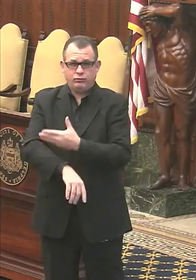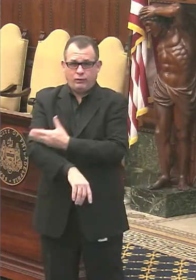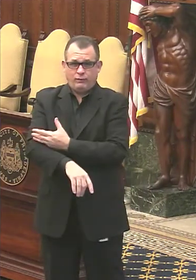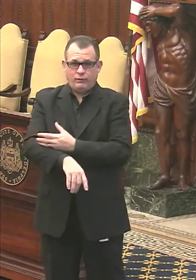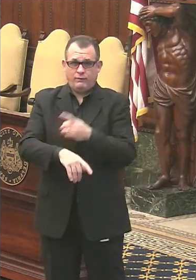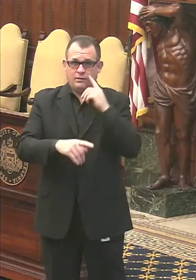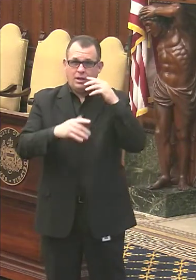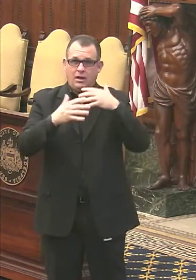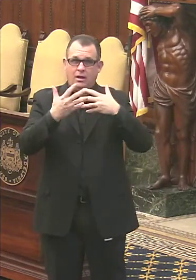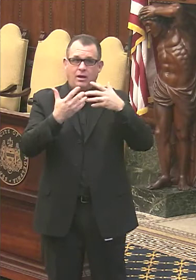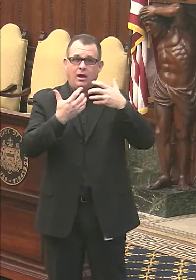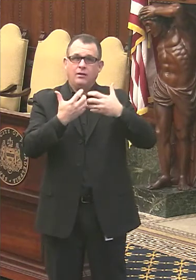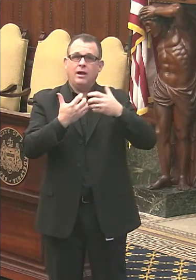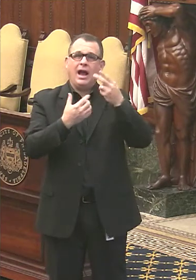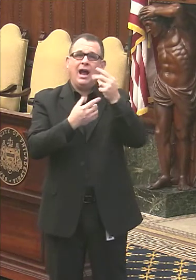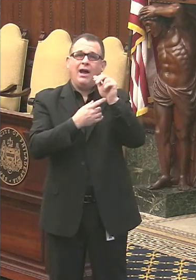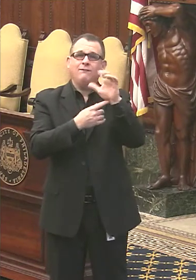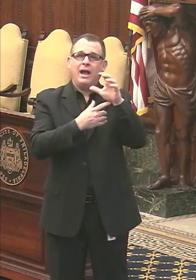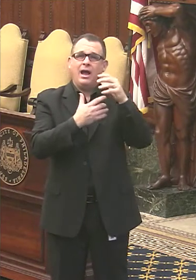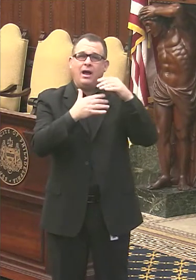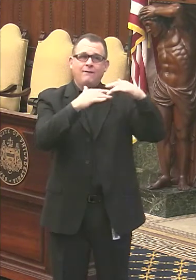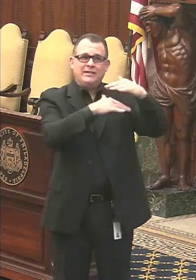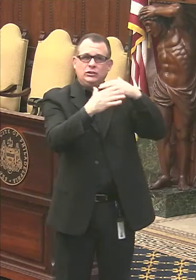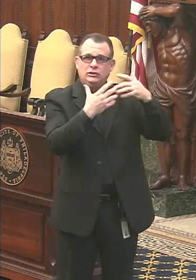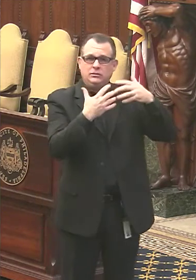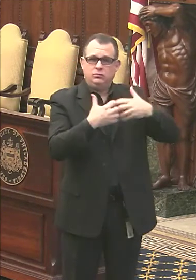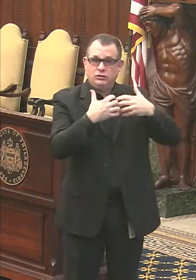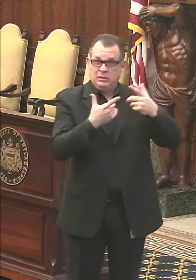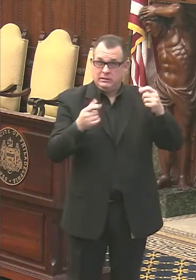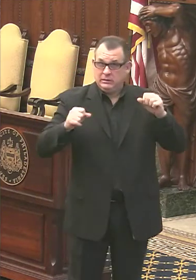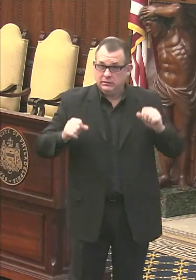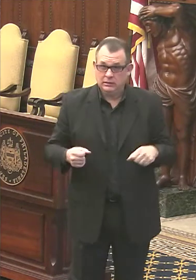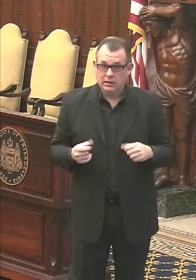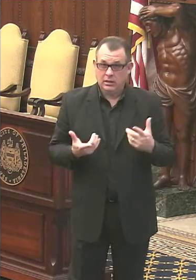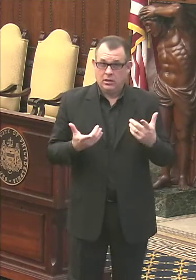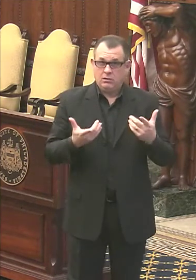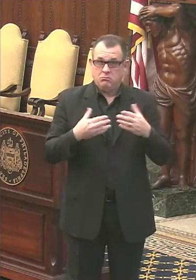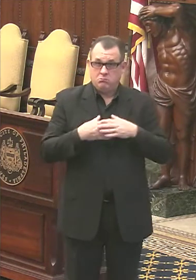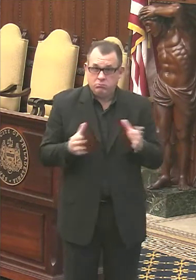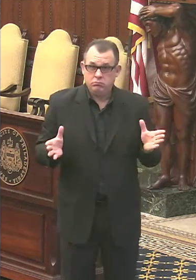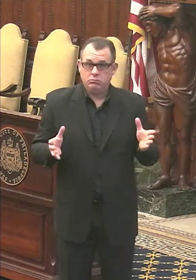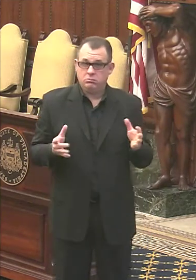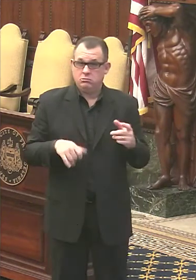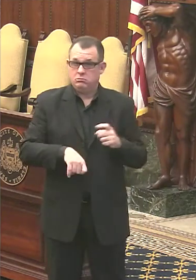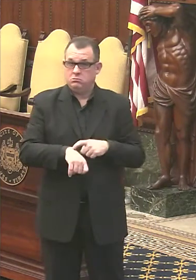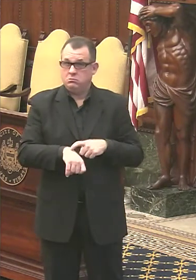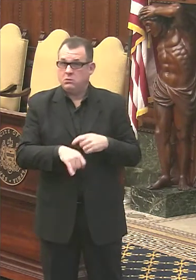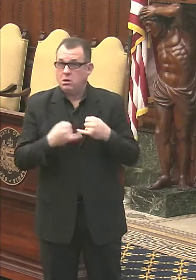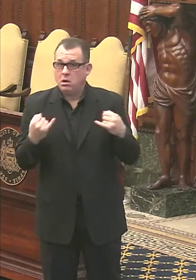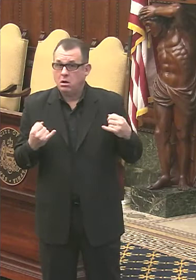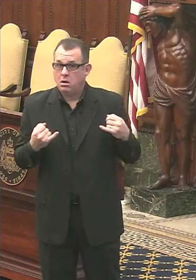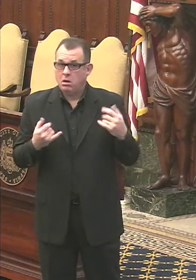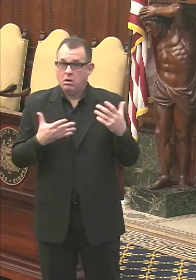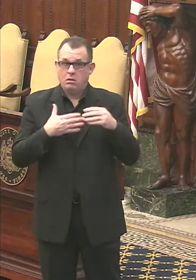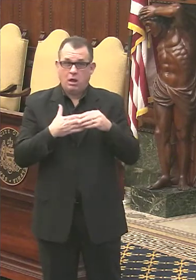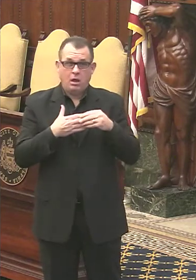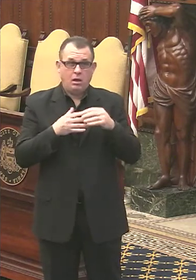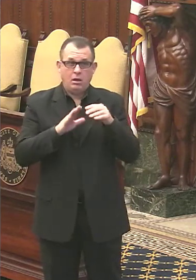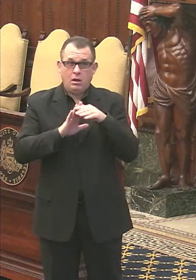uh, restaurants and indoor dining so they can increase capacity. Um, I was wondering if there's any sort of timeline on when that guidance would be released?